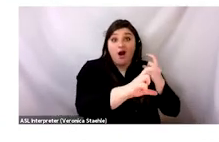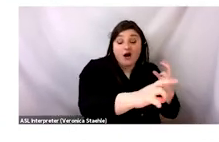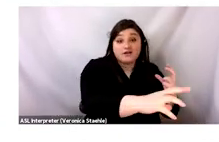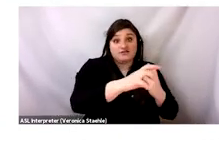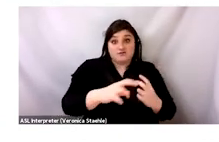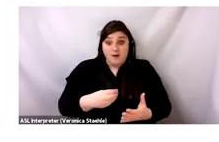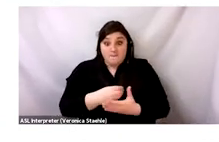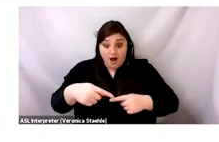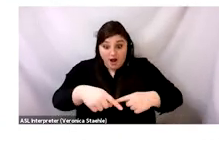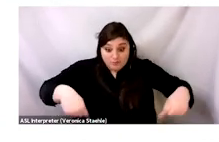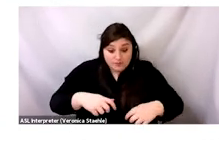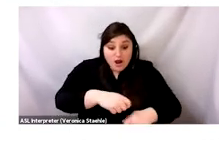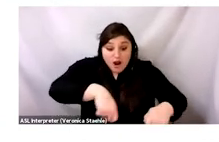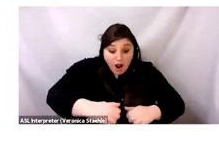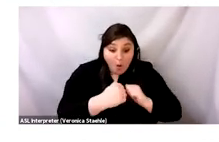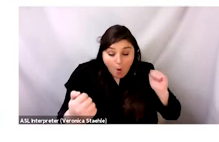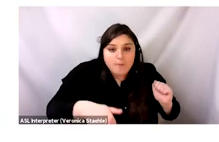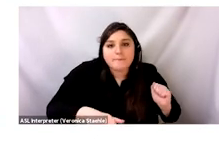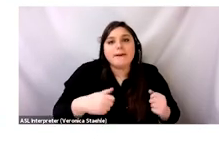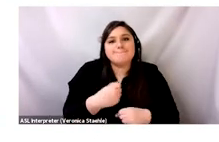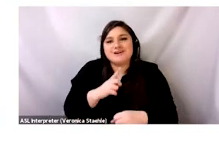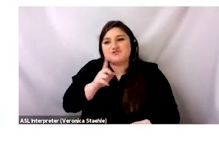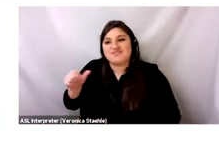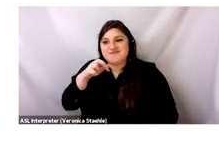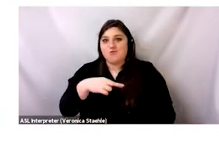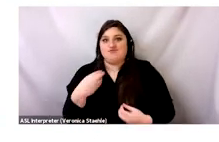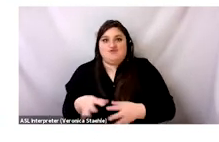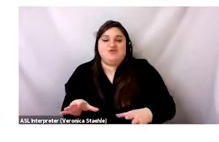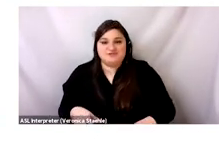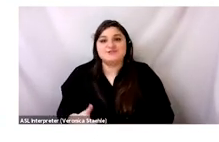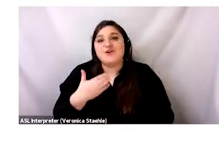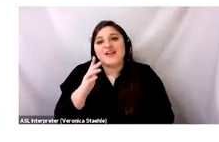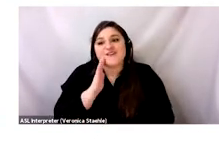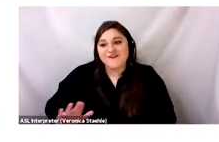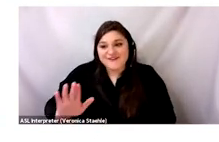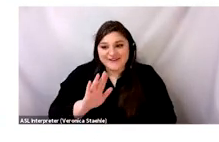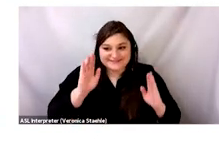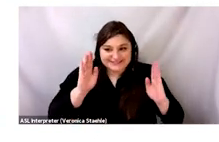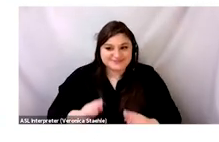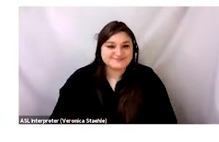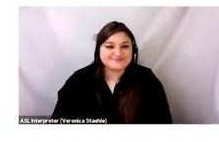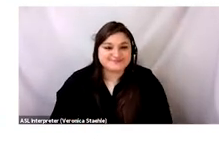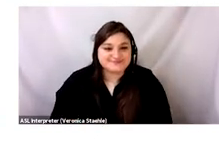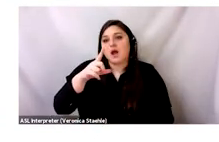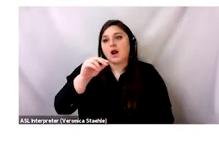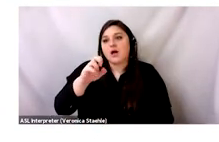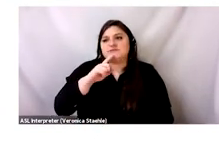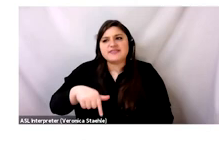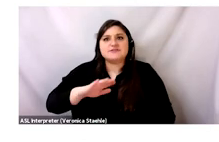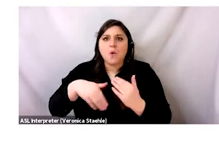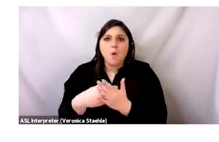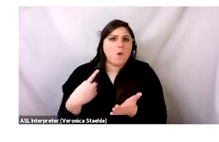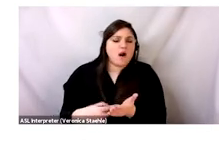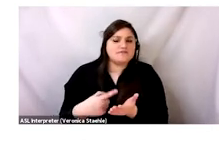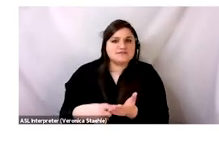buy the Global North trash. And I'm going to give the final word to Sammy and Chloe, and then we can take your questions. Thank you for your patience. The whole